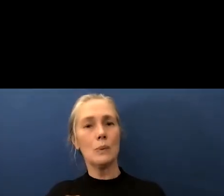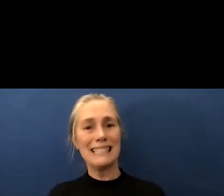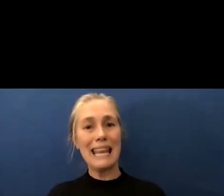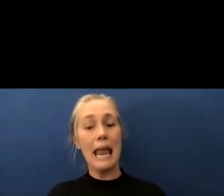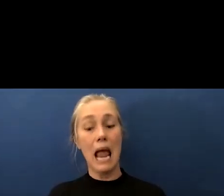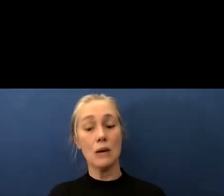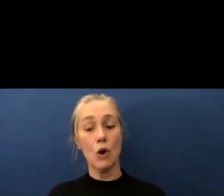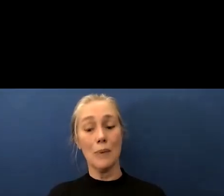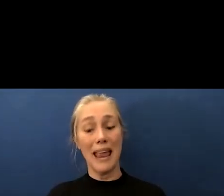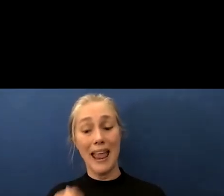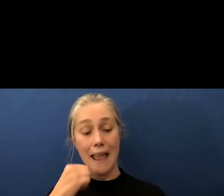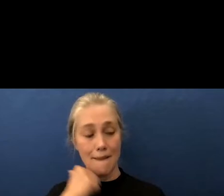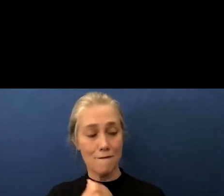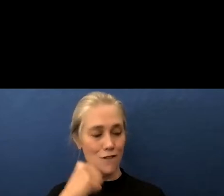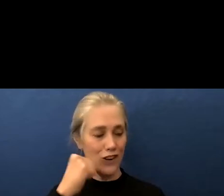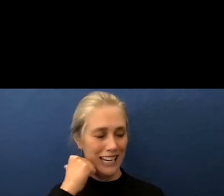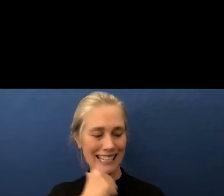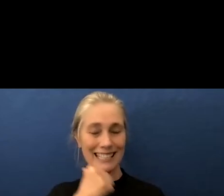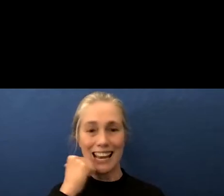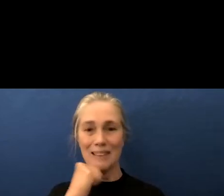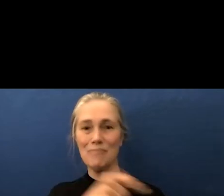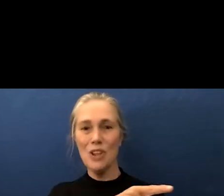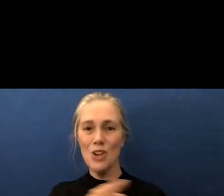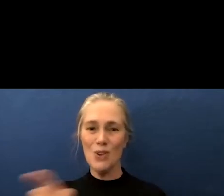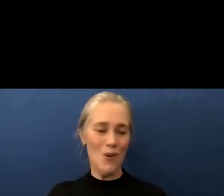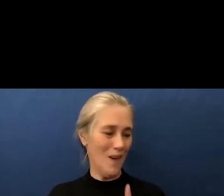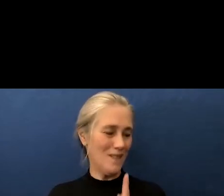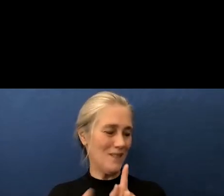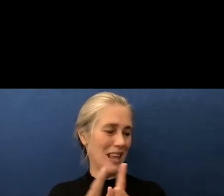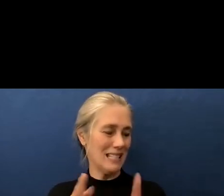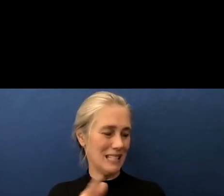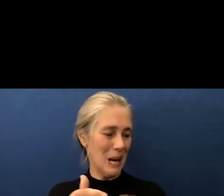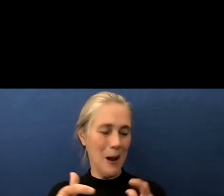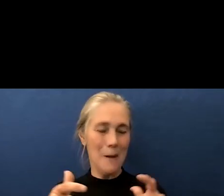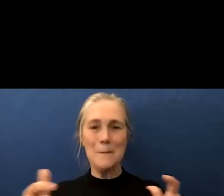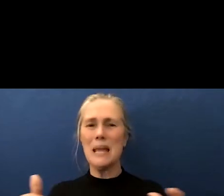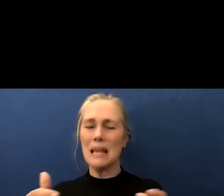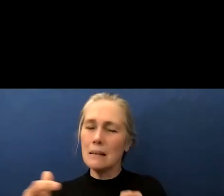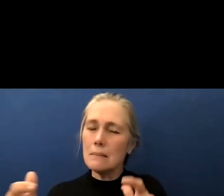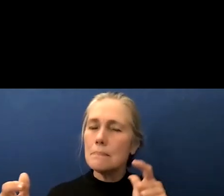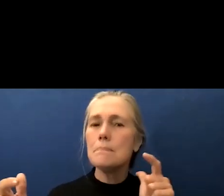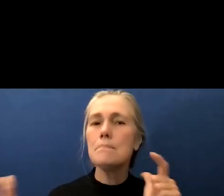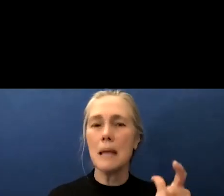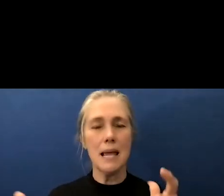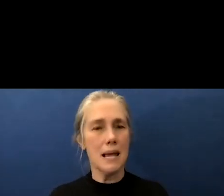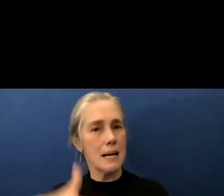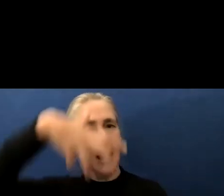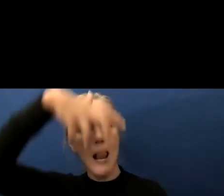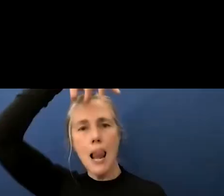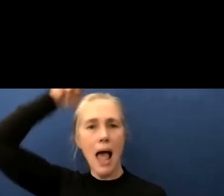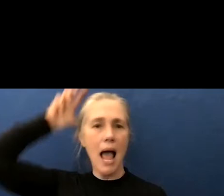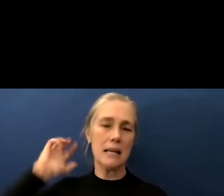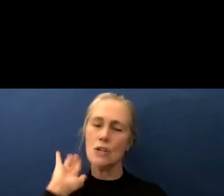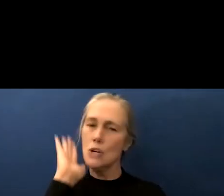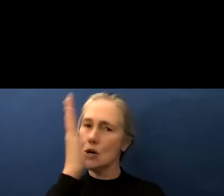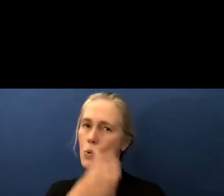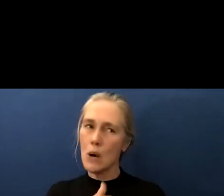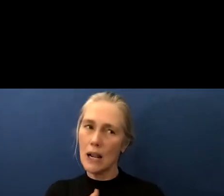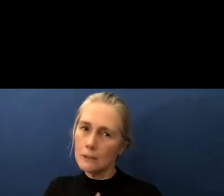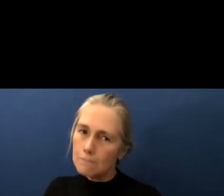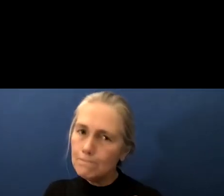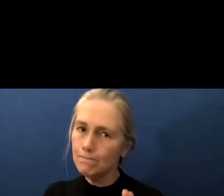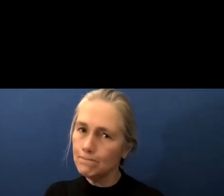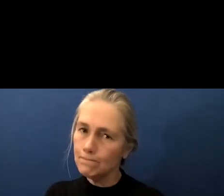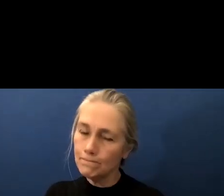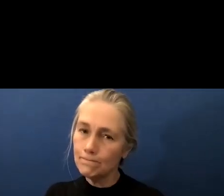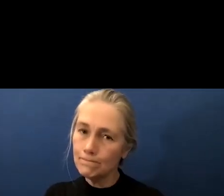in numbers every day you guys are facing a uh a huge huge huge lion and uh you're going to be uh